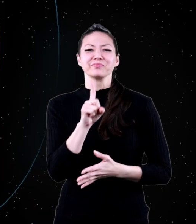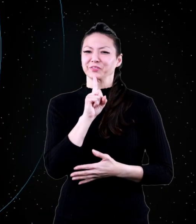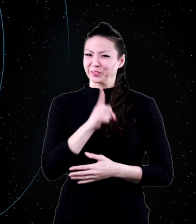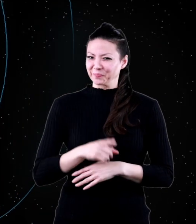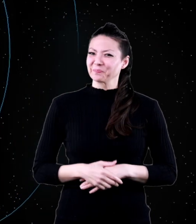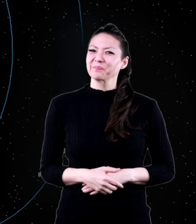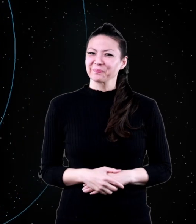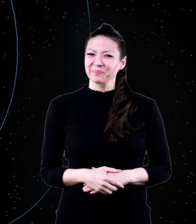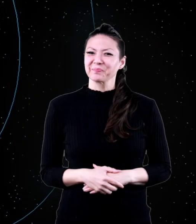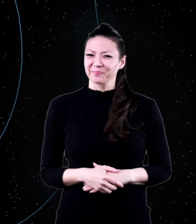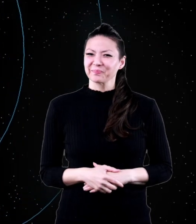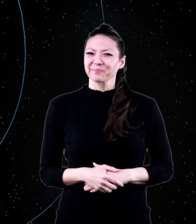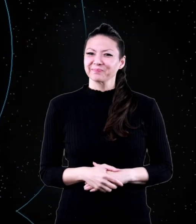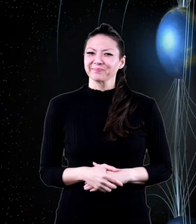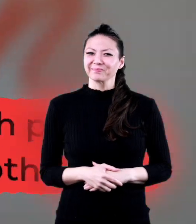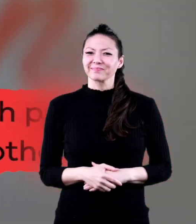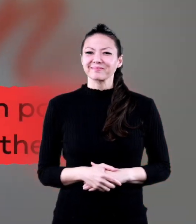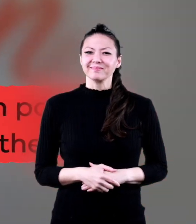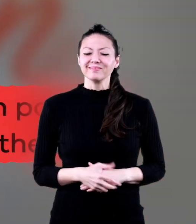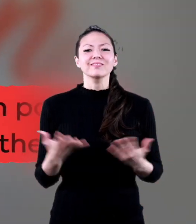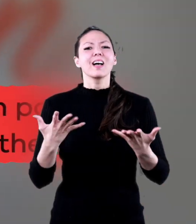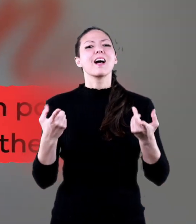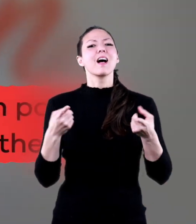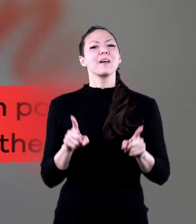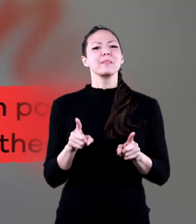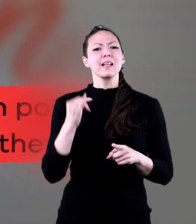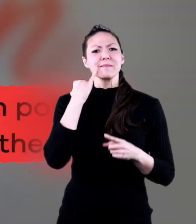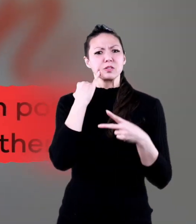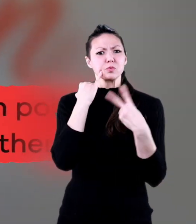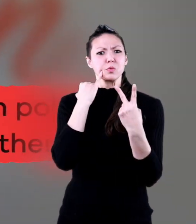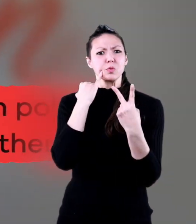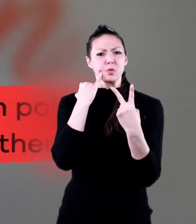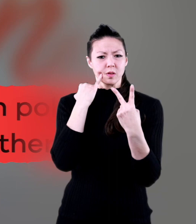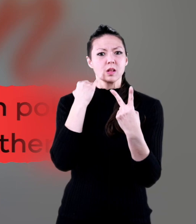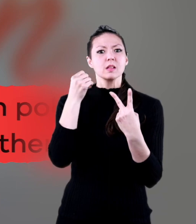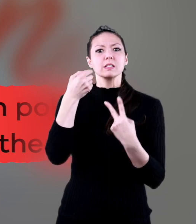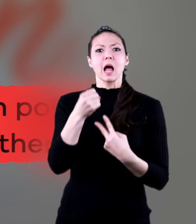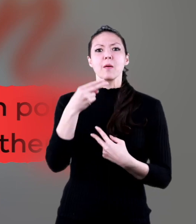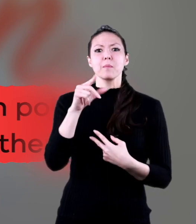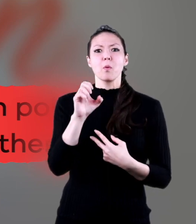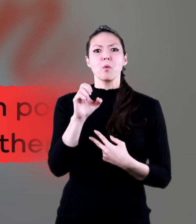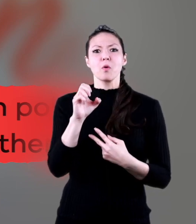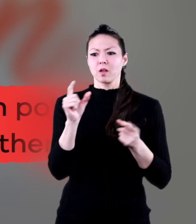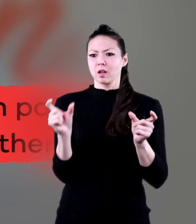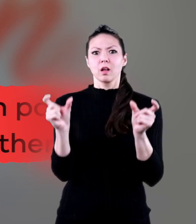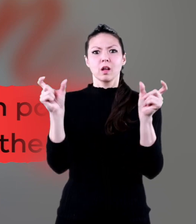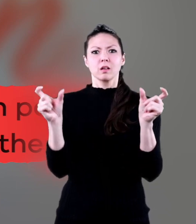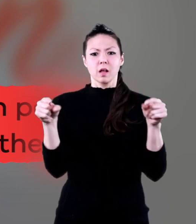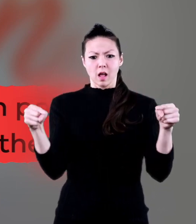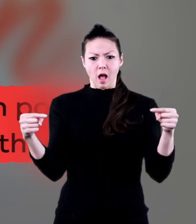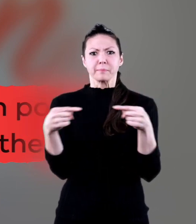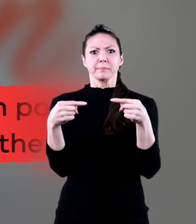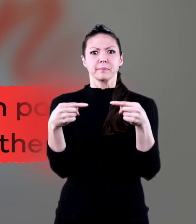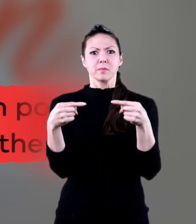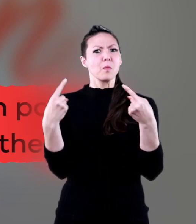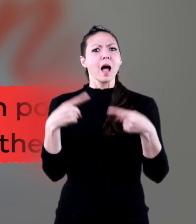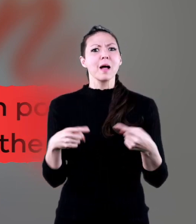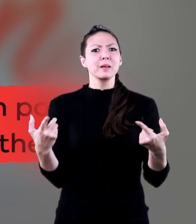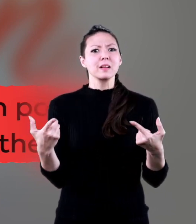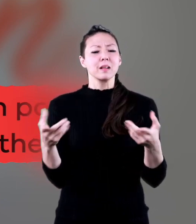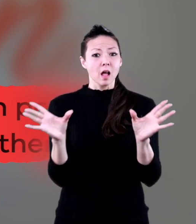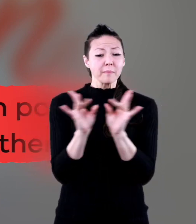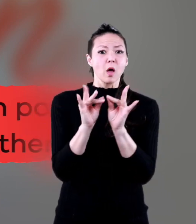True. What happens when two south poles of a magnet are near each other?